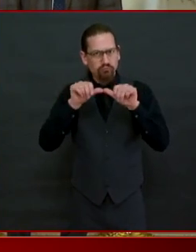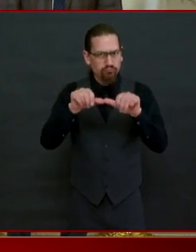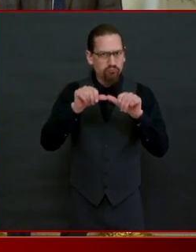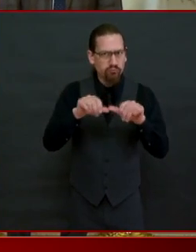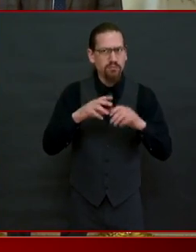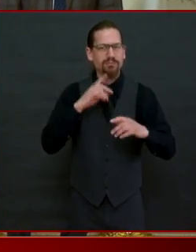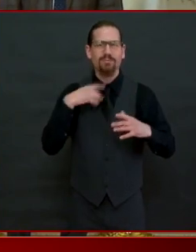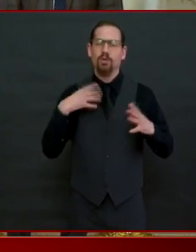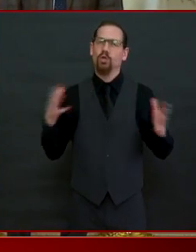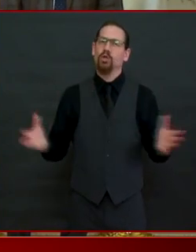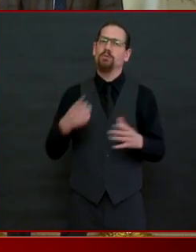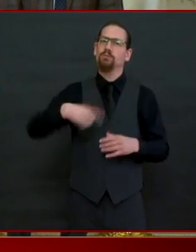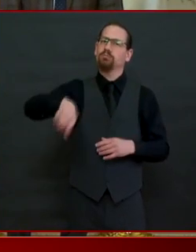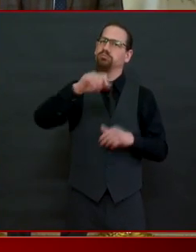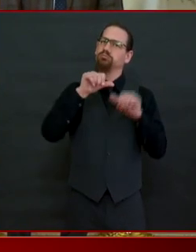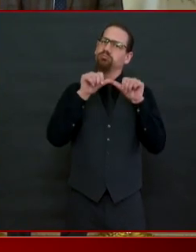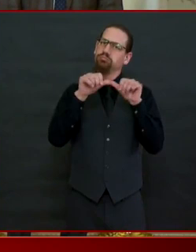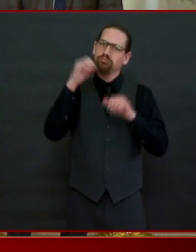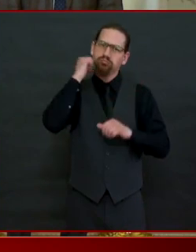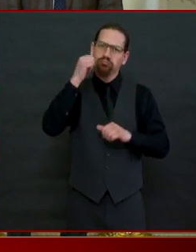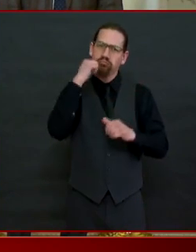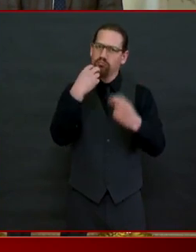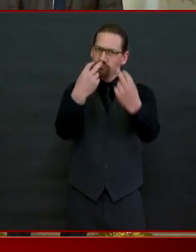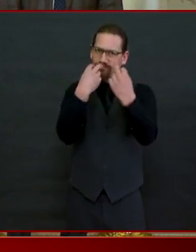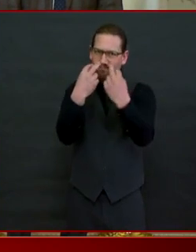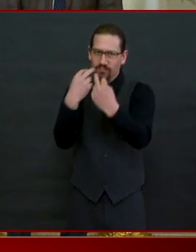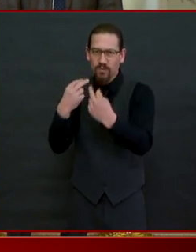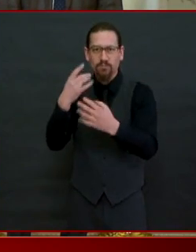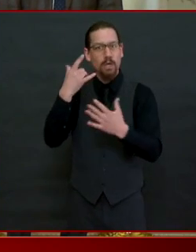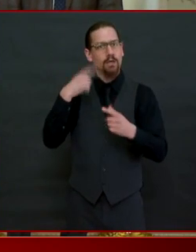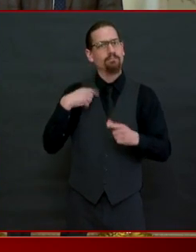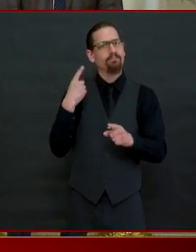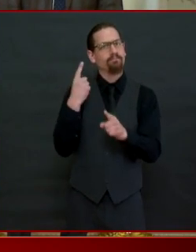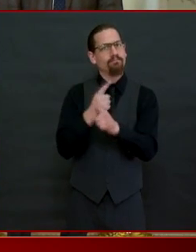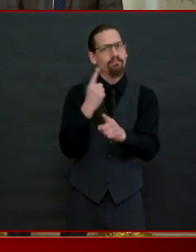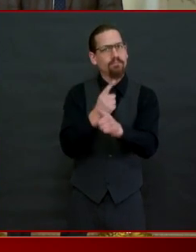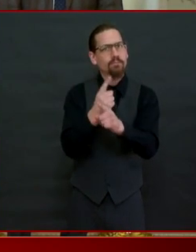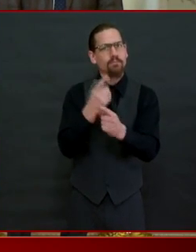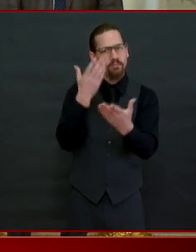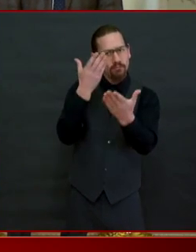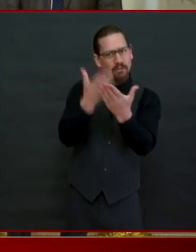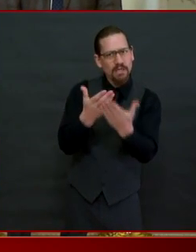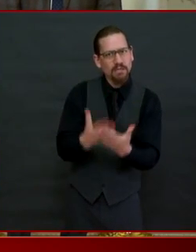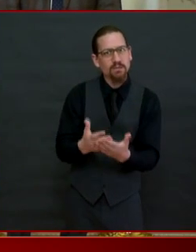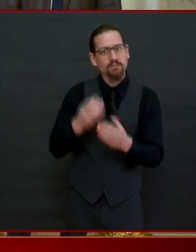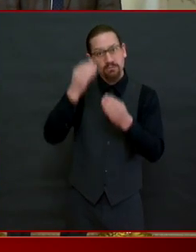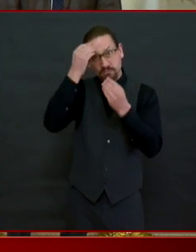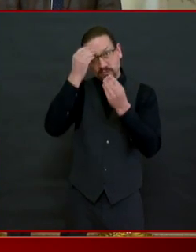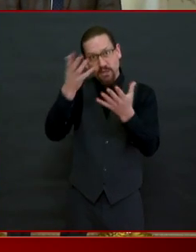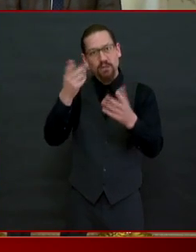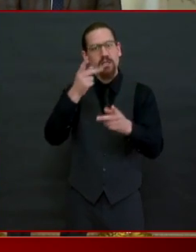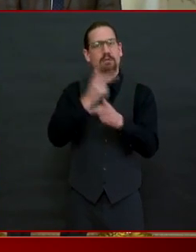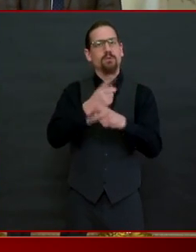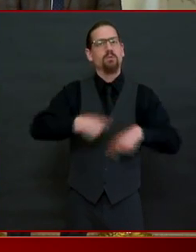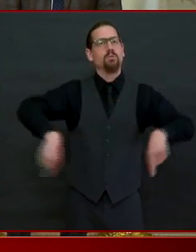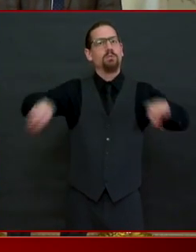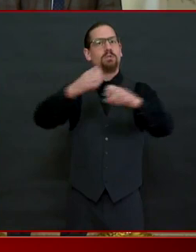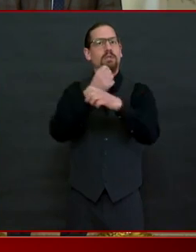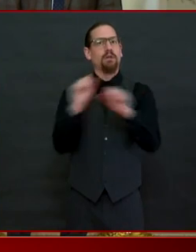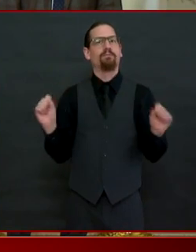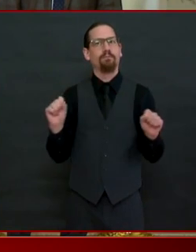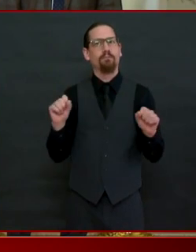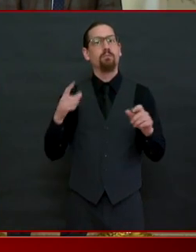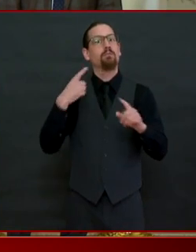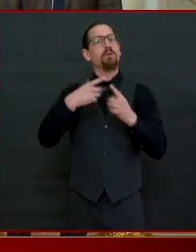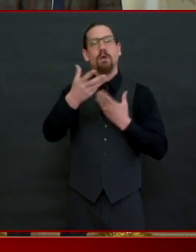try to provide you with the most up-to-date information to keep yourselves and your family safe and to have some kind of a connection as we